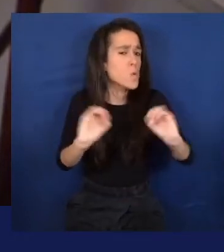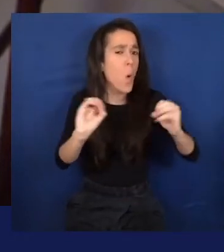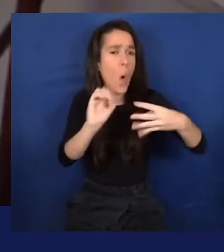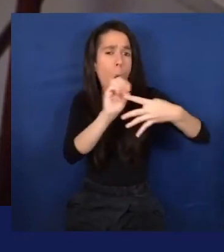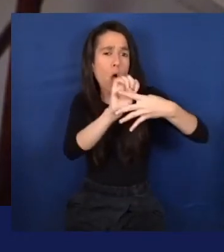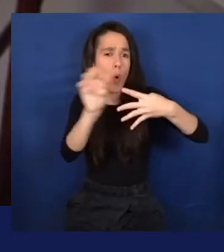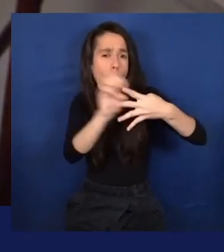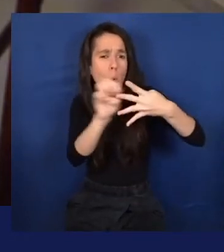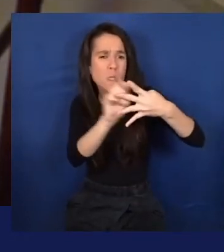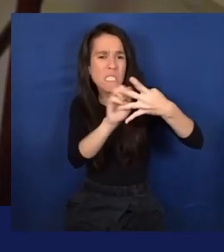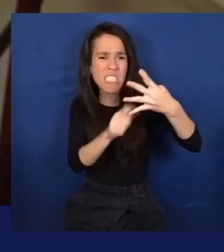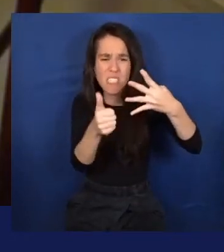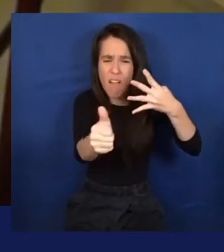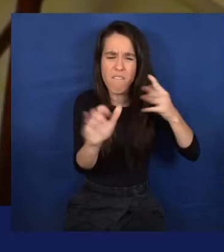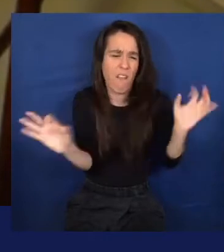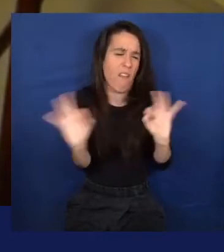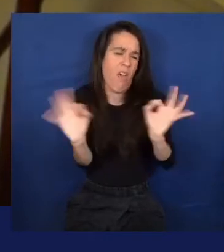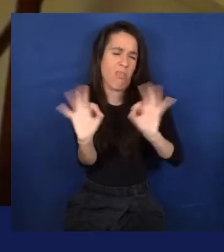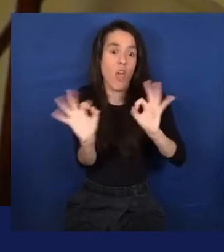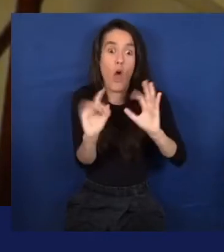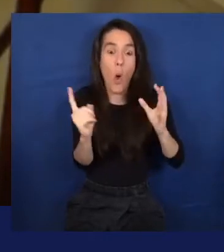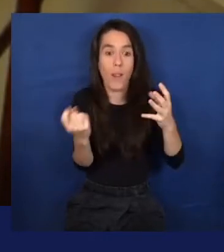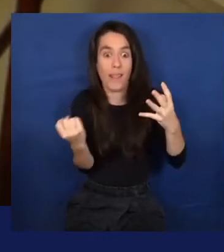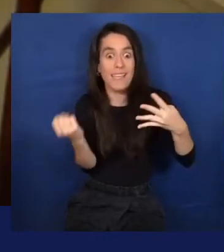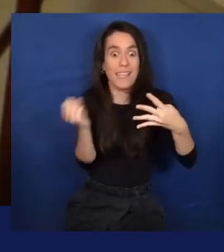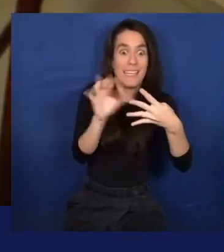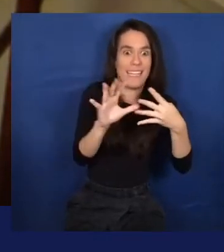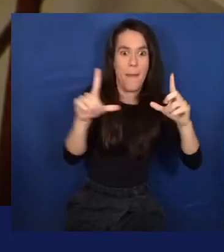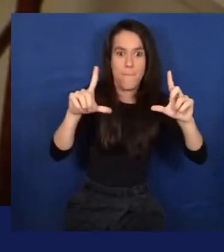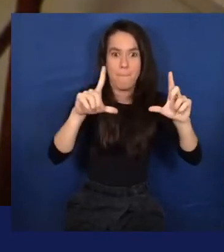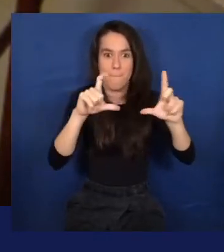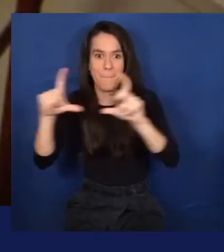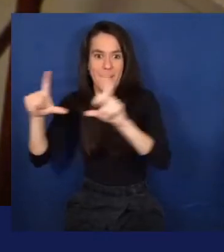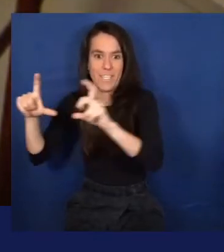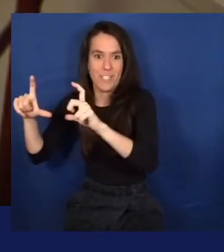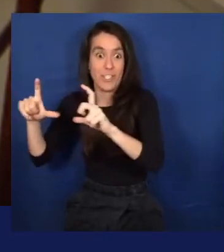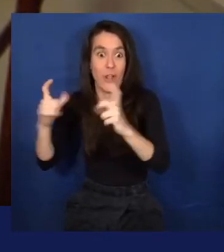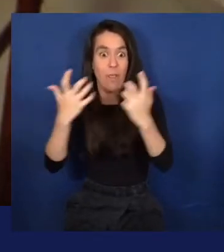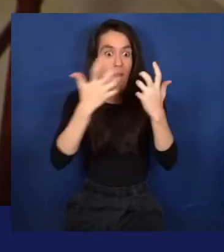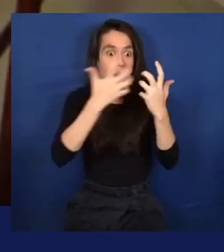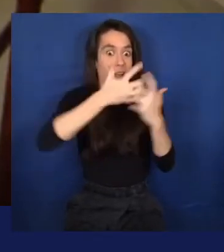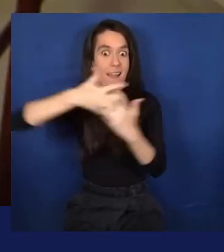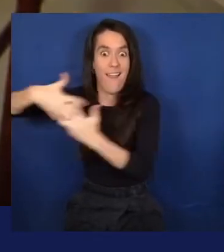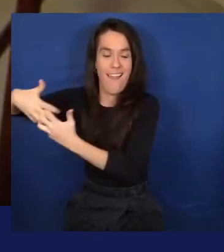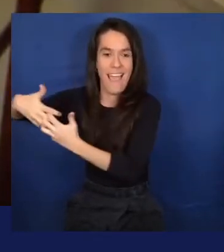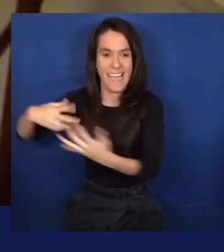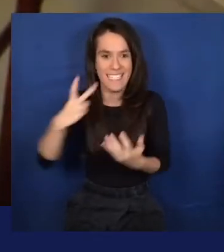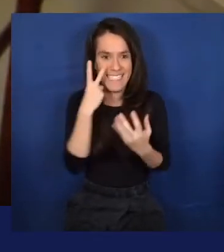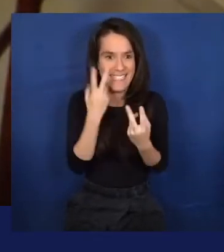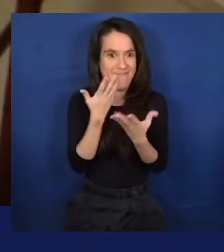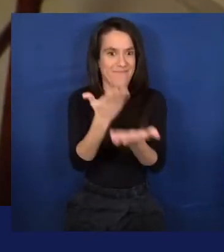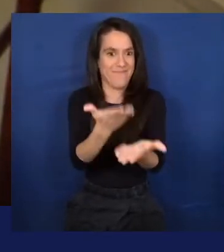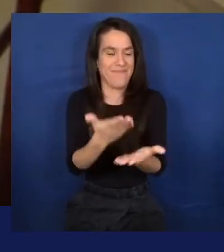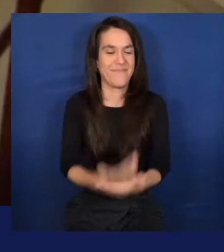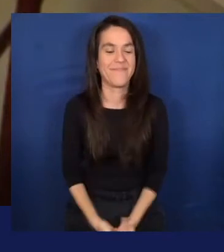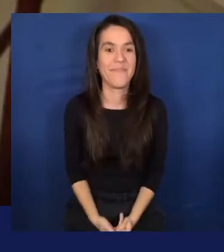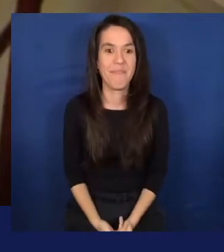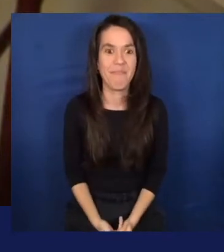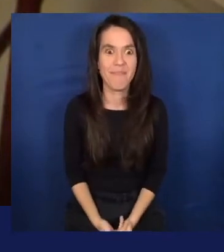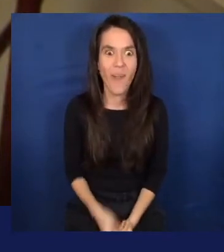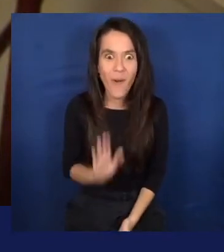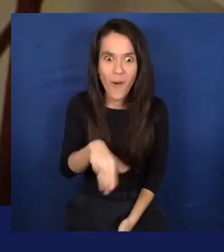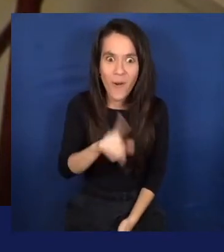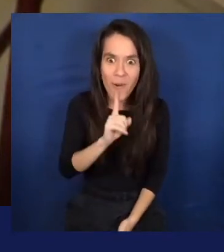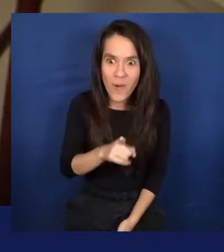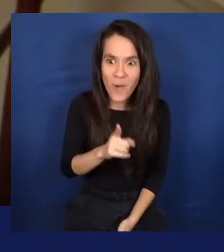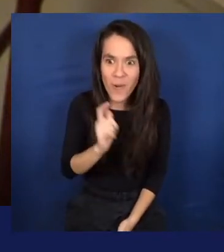on and you will get an answer back. So without programming, you get actually the answer. This is really cool. I mean, I literally